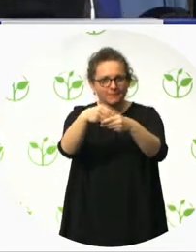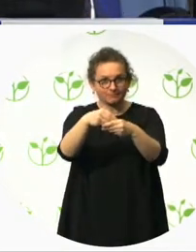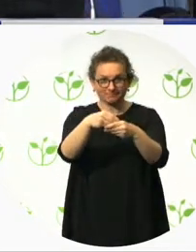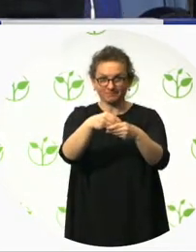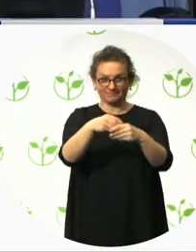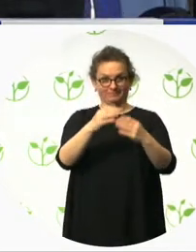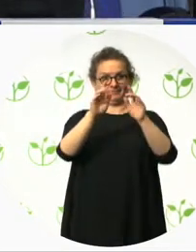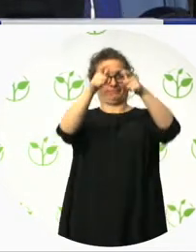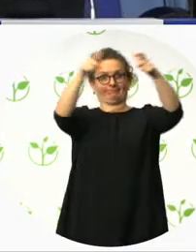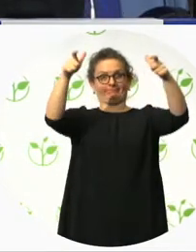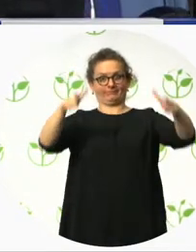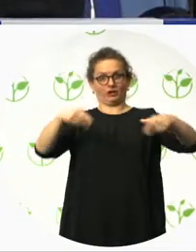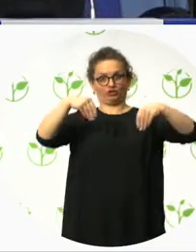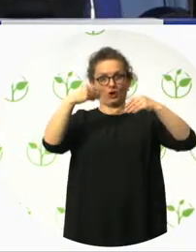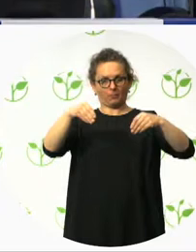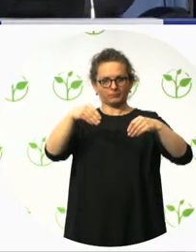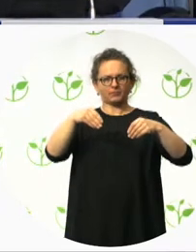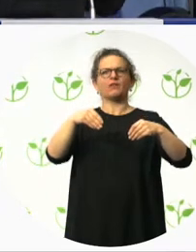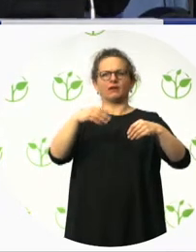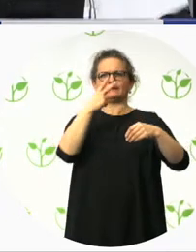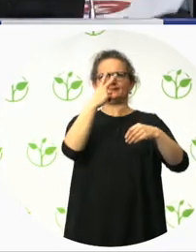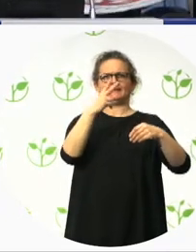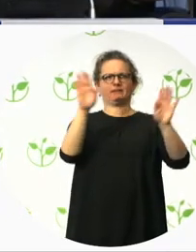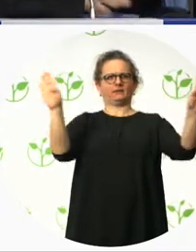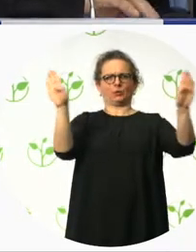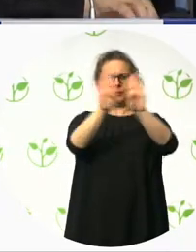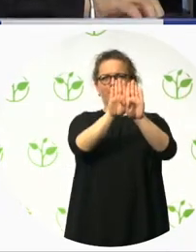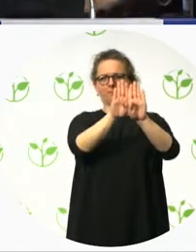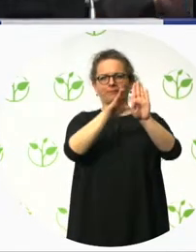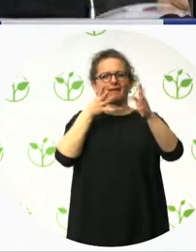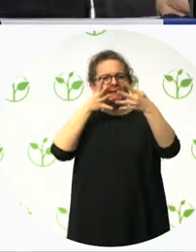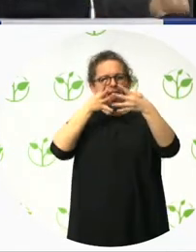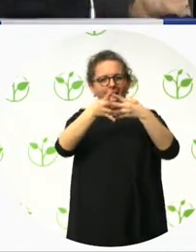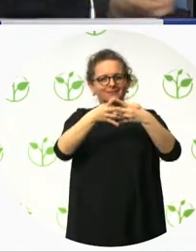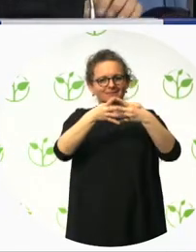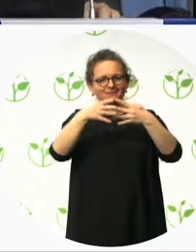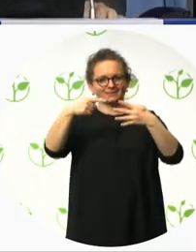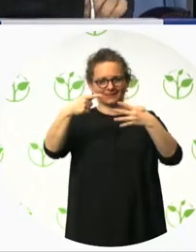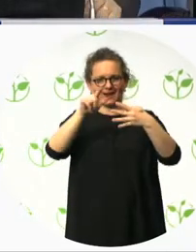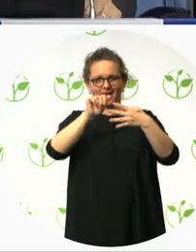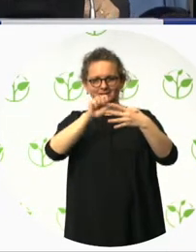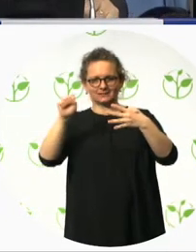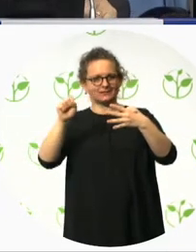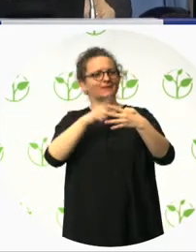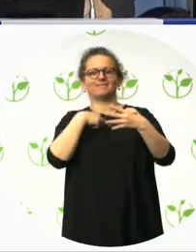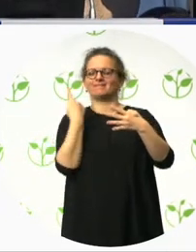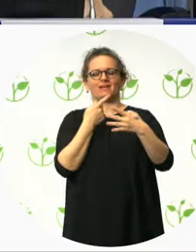two contrasting colour horizontal strips have been placed across their width. They have access ramps also over the difference in